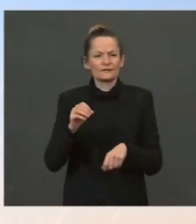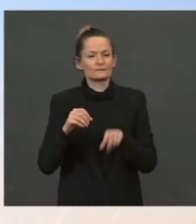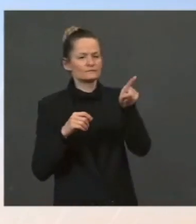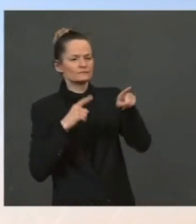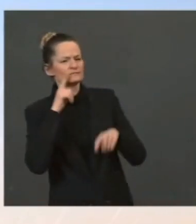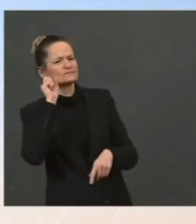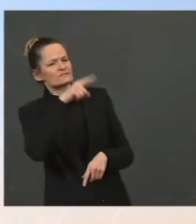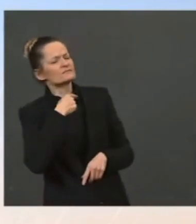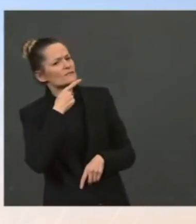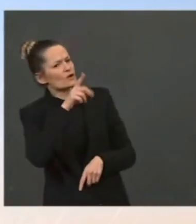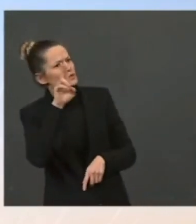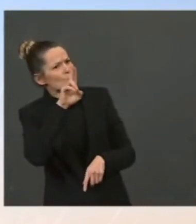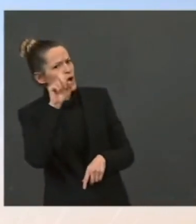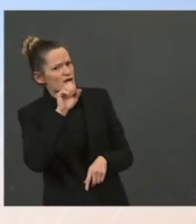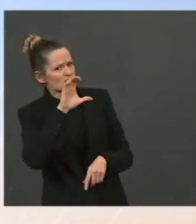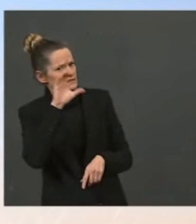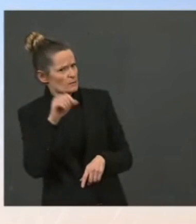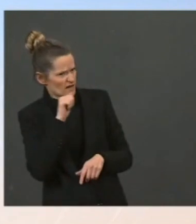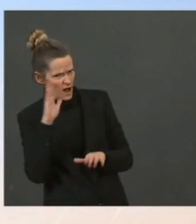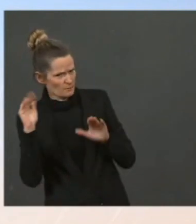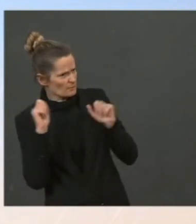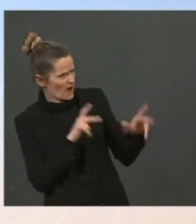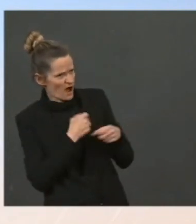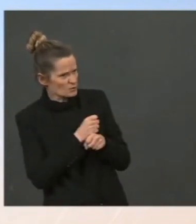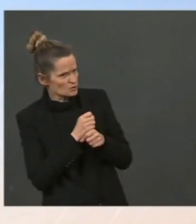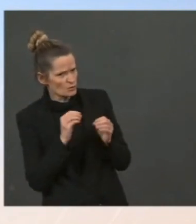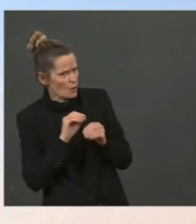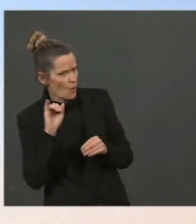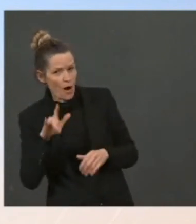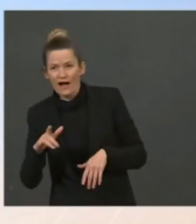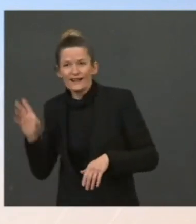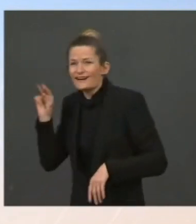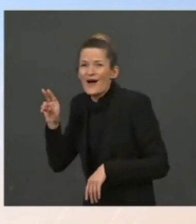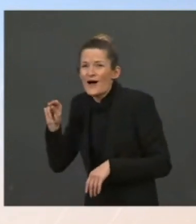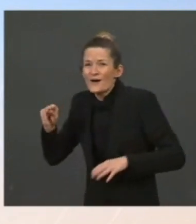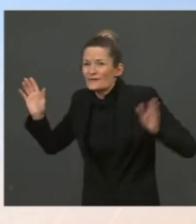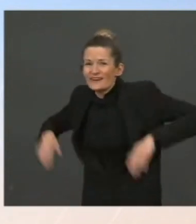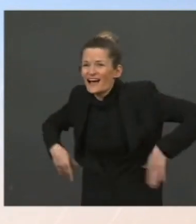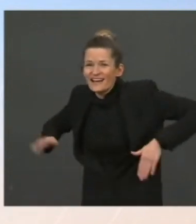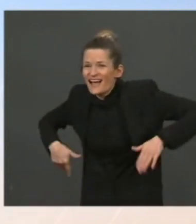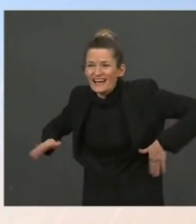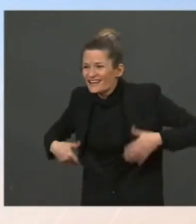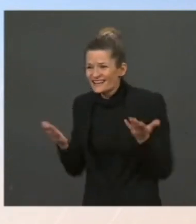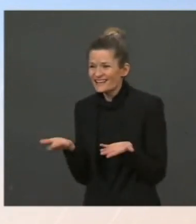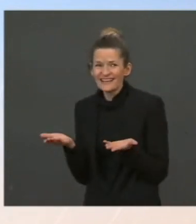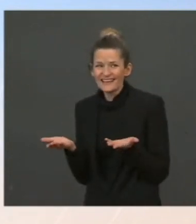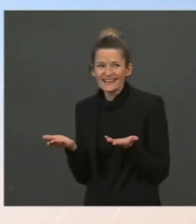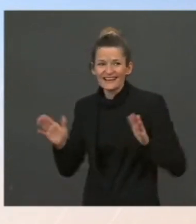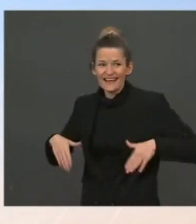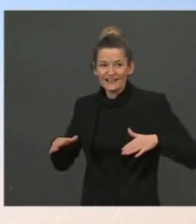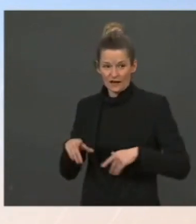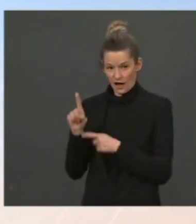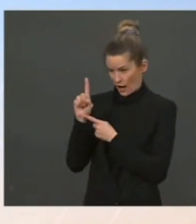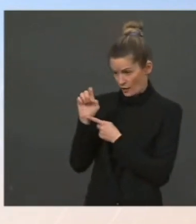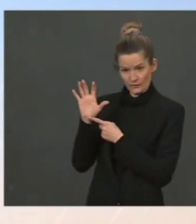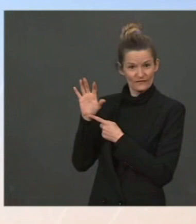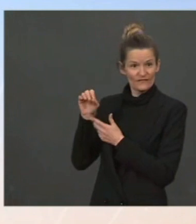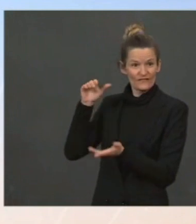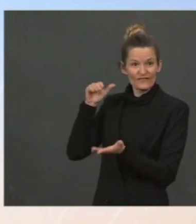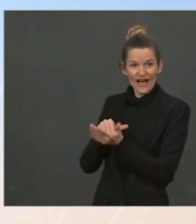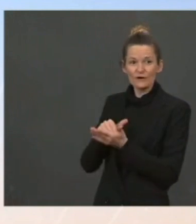returned to production. They have not. In fact, there are 150,000 fewer workers in oil and gas today. It